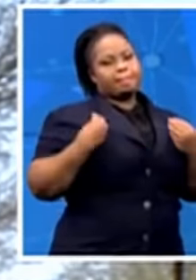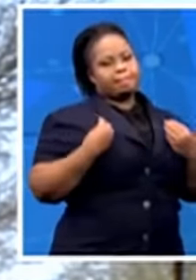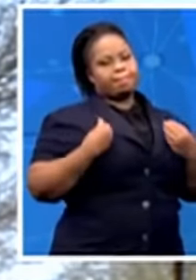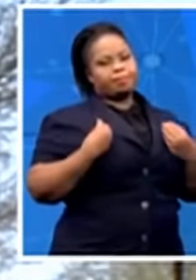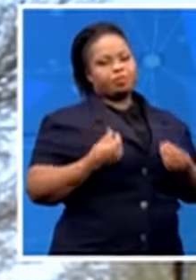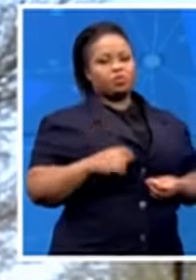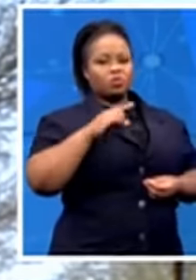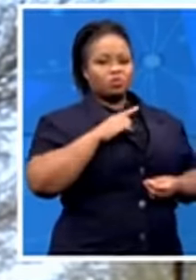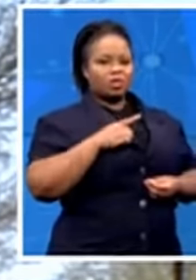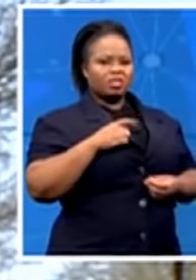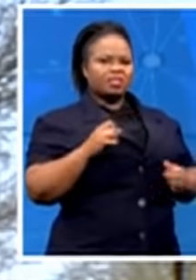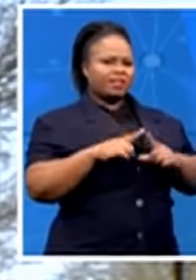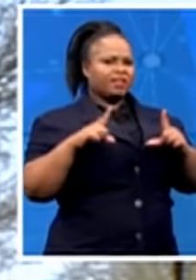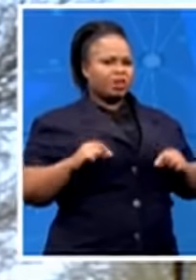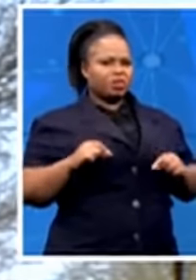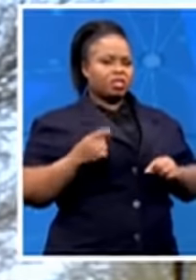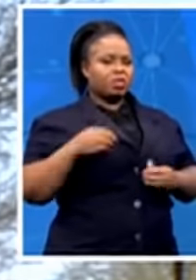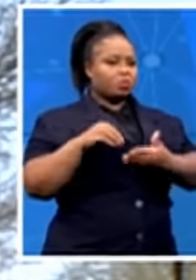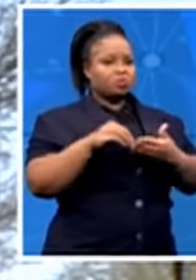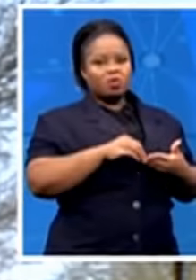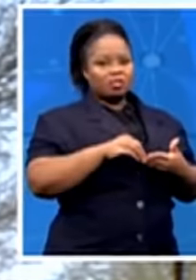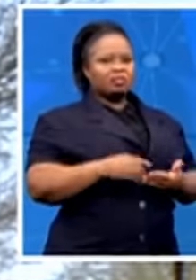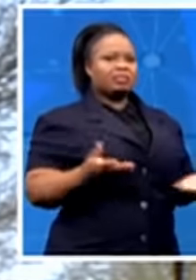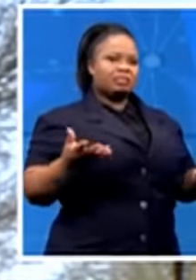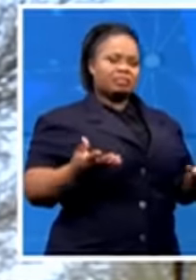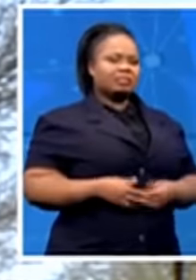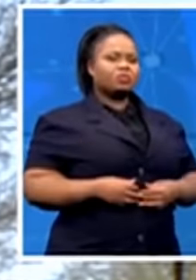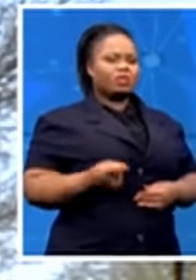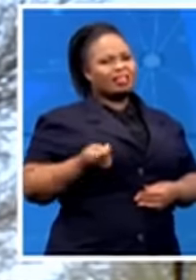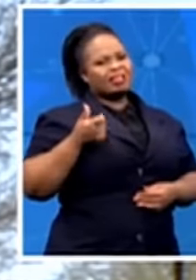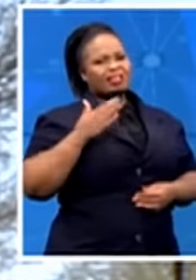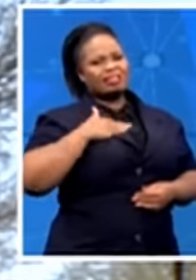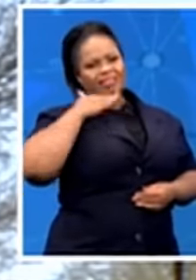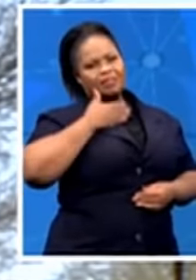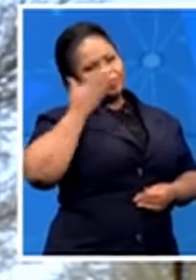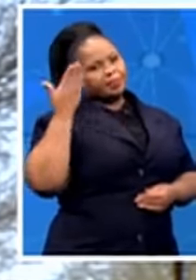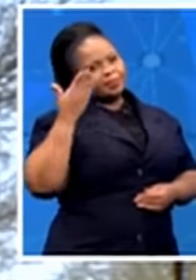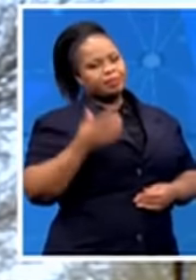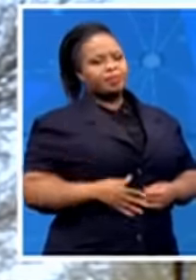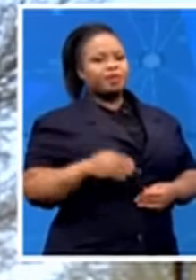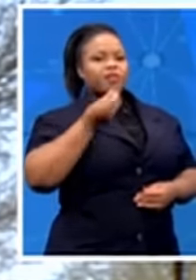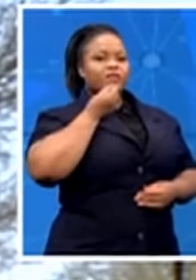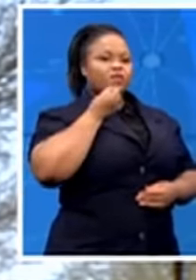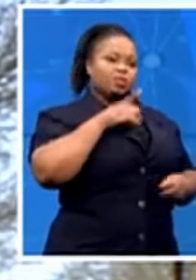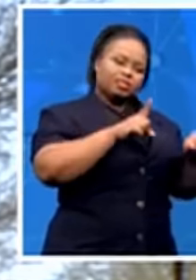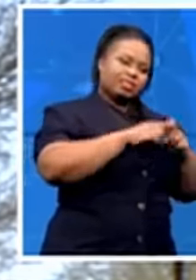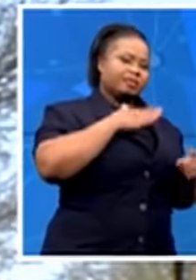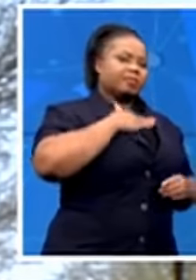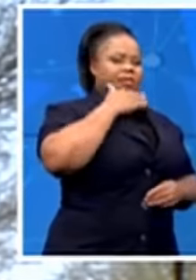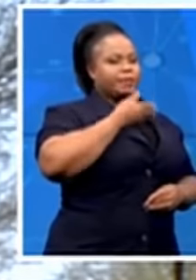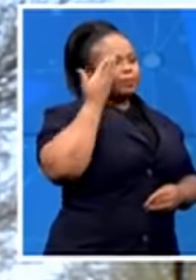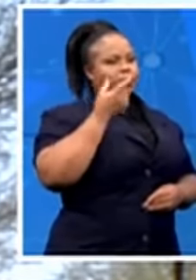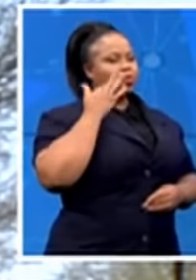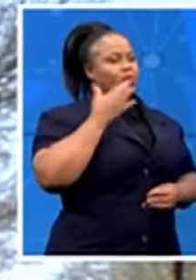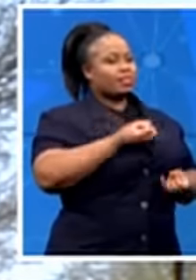were in issue could have been greater than the number of food hampers that we had allocated to that particular distribution site. We're not altogether sure. We didn't see